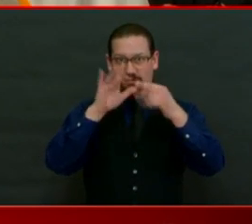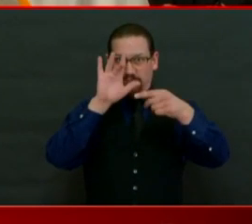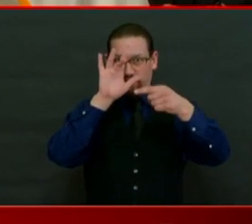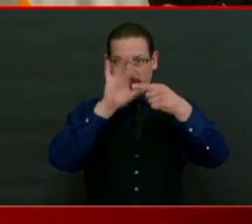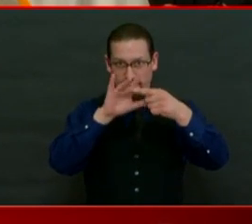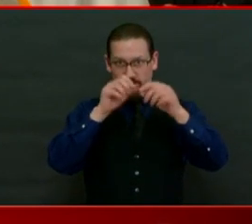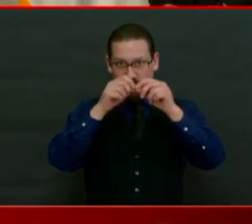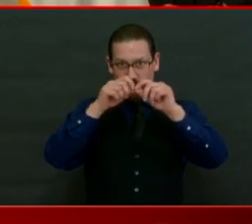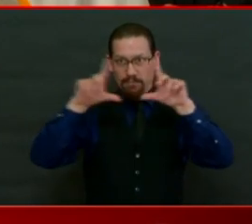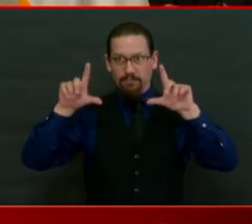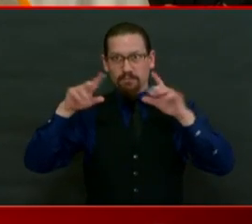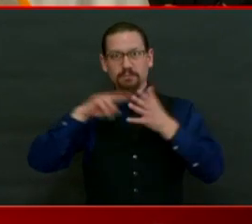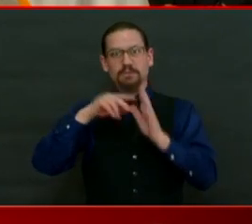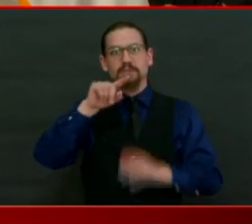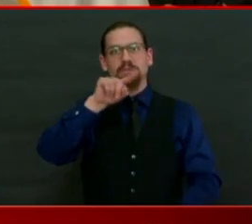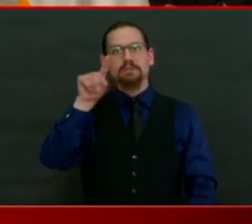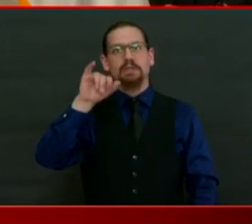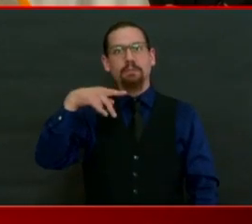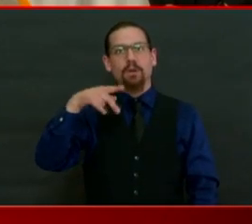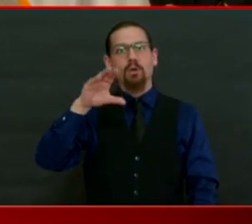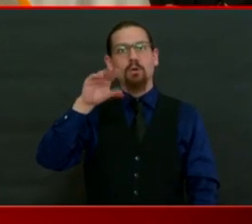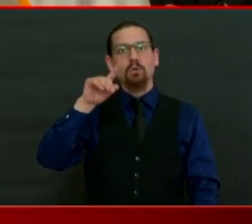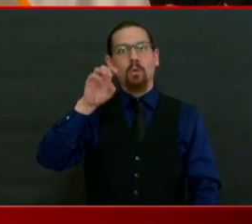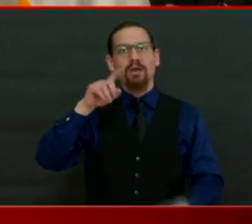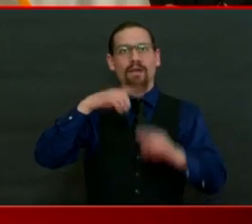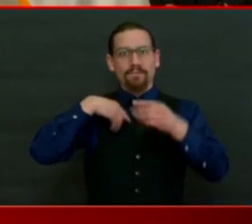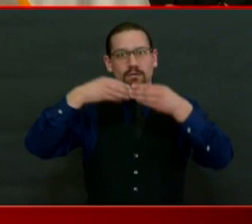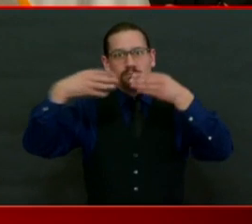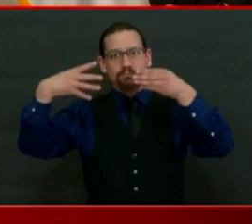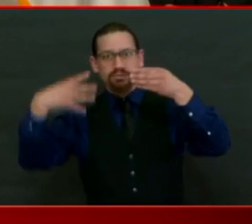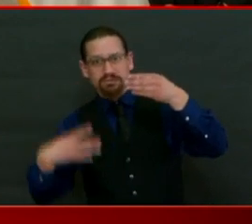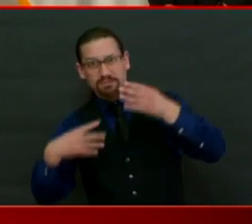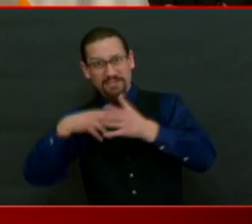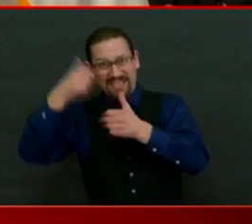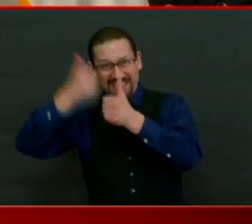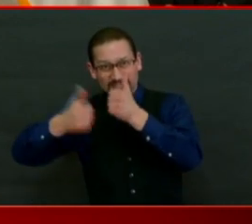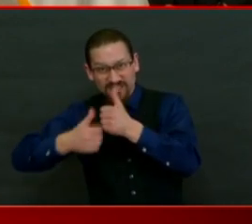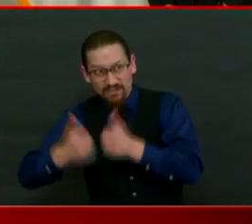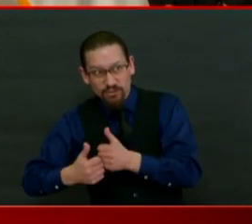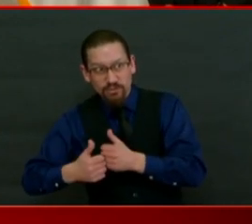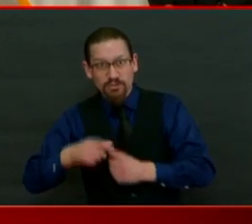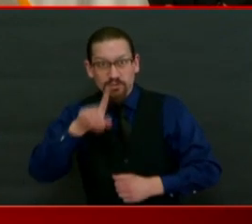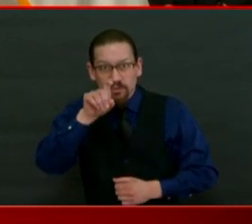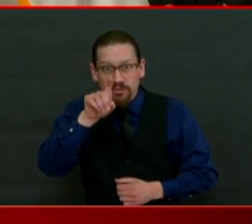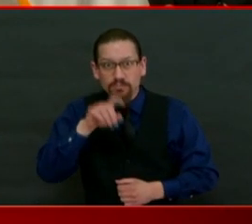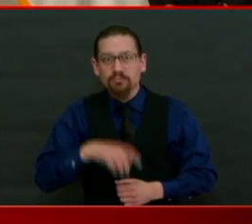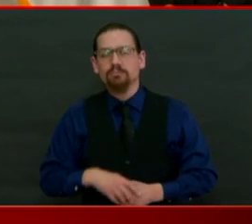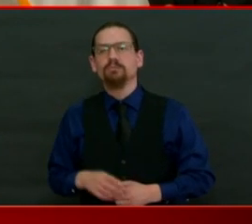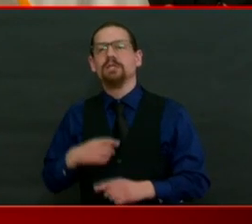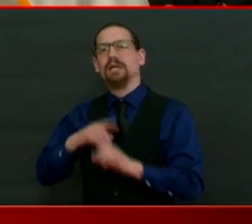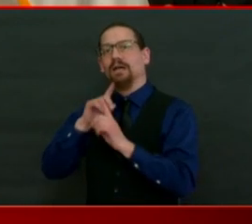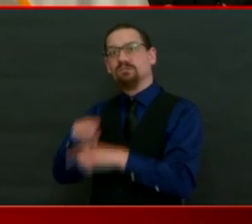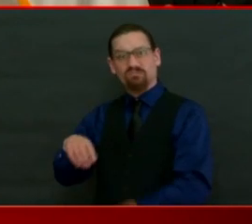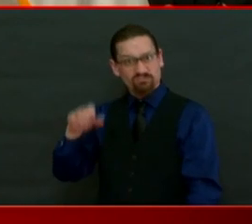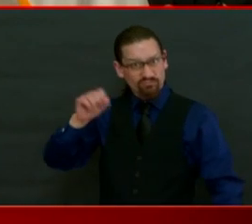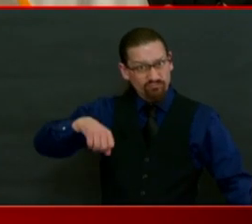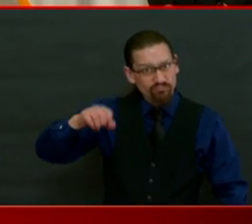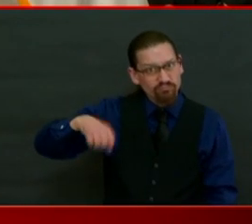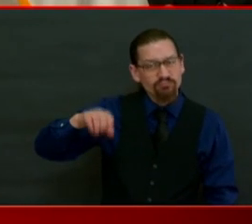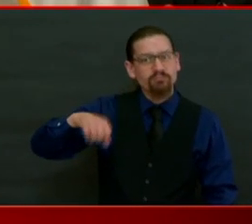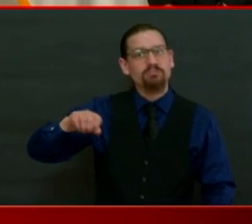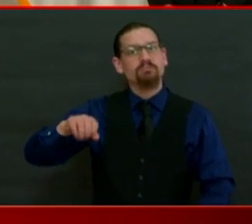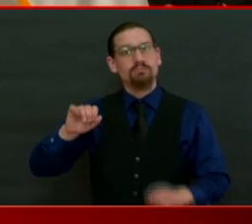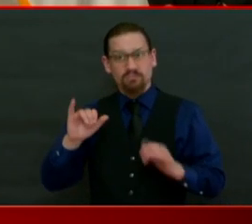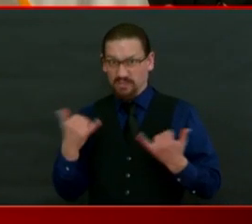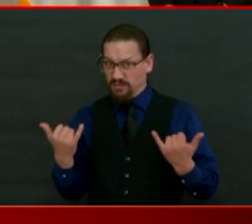Steven. We can. And we are today. So those maps will be coming up. I want to again thank the tremendous work